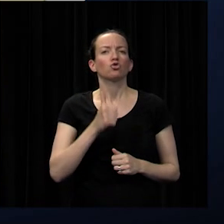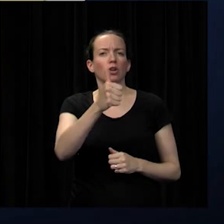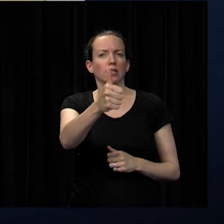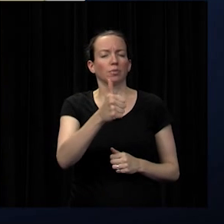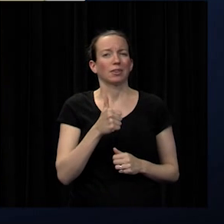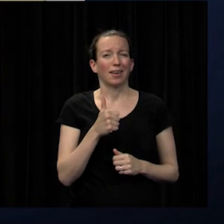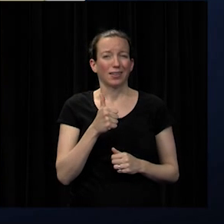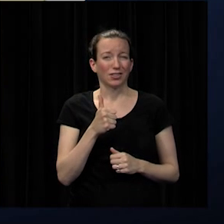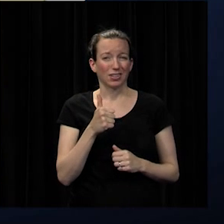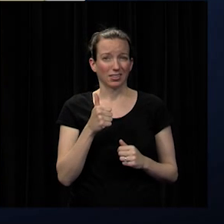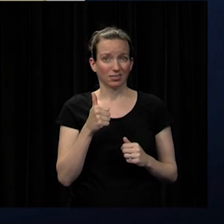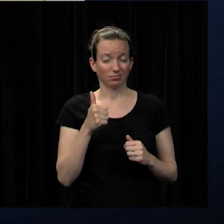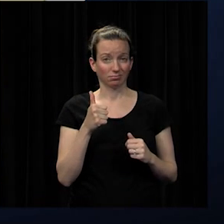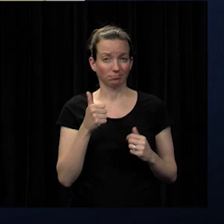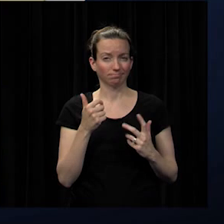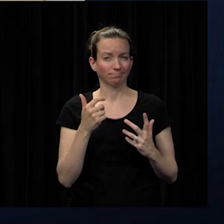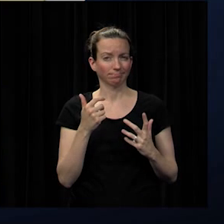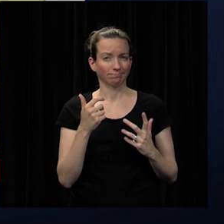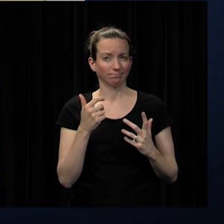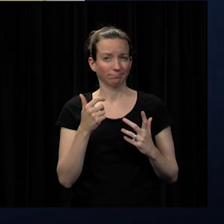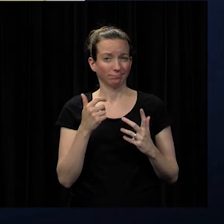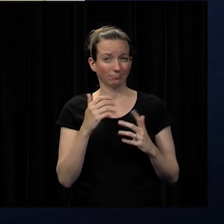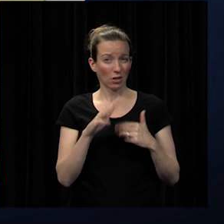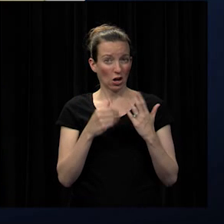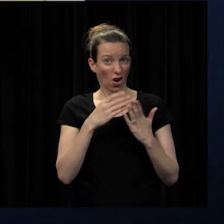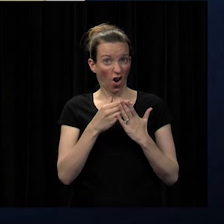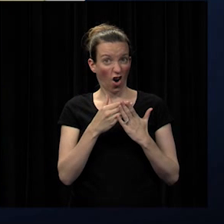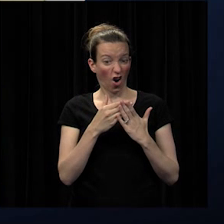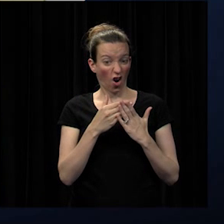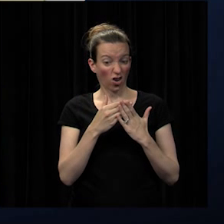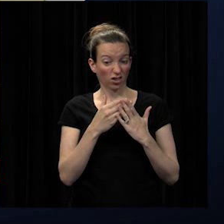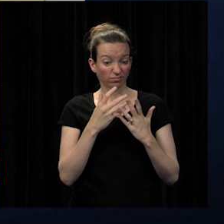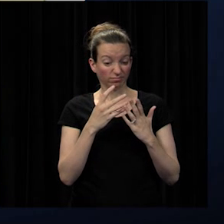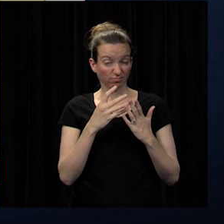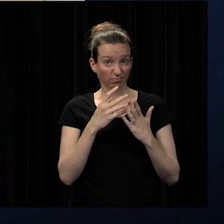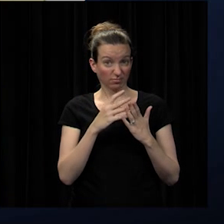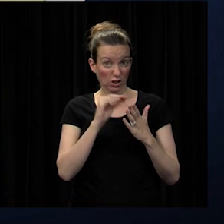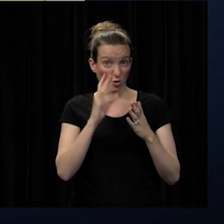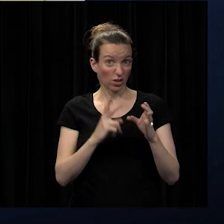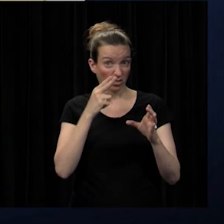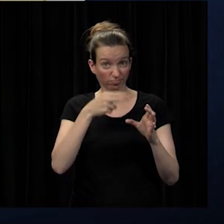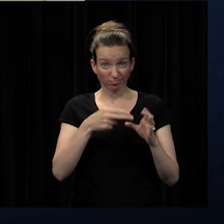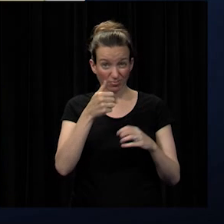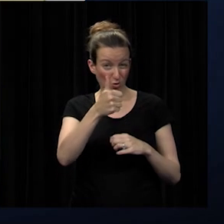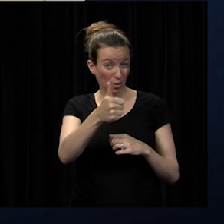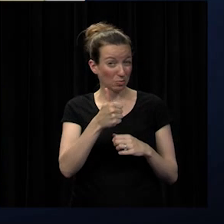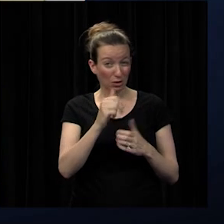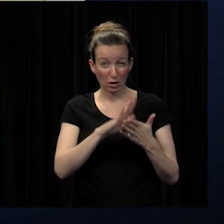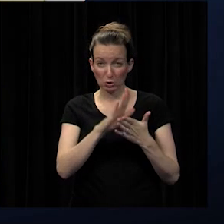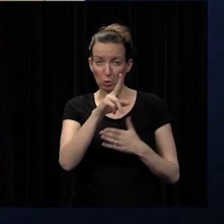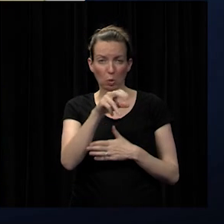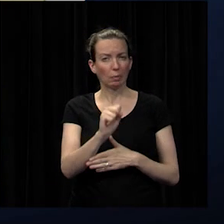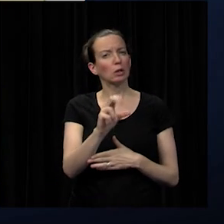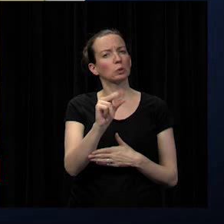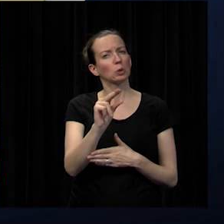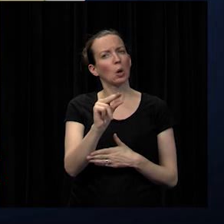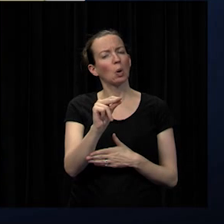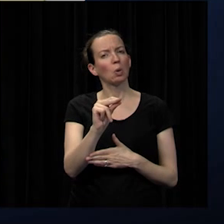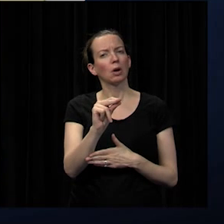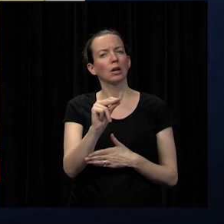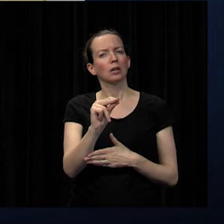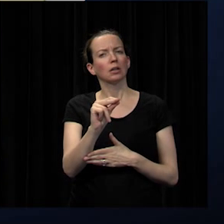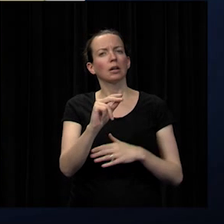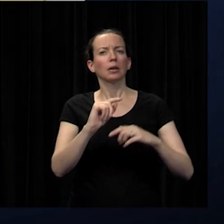of course everybody who responded to the survey had students who uh were in our transportation or rode the school bus but again these were very uh